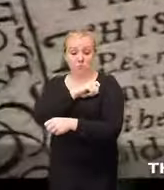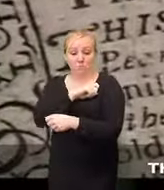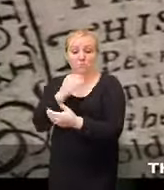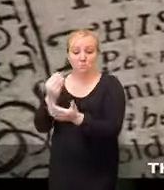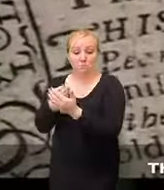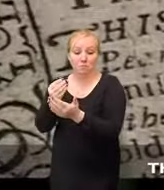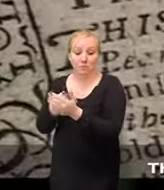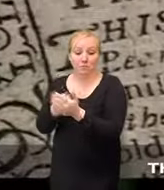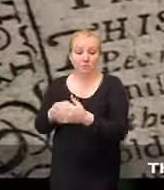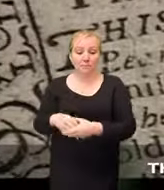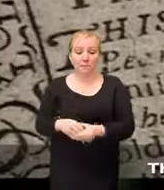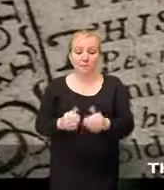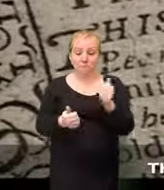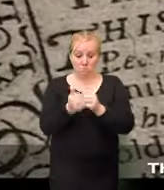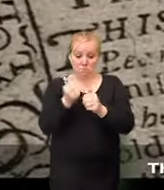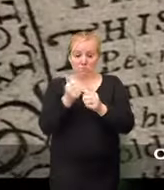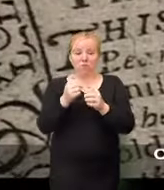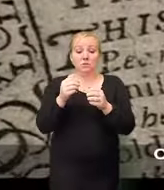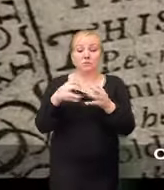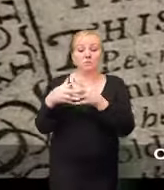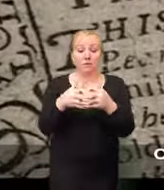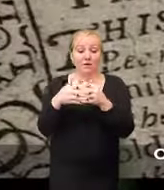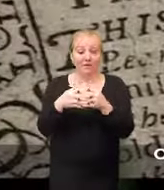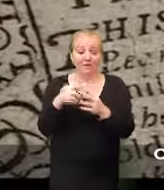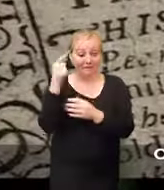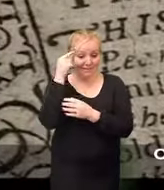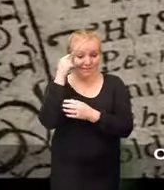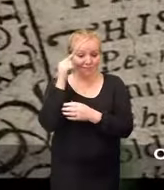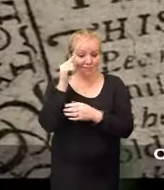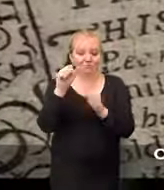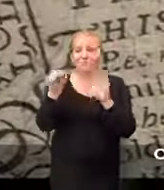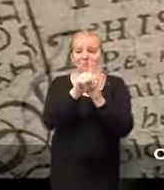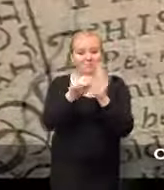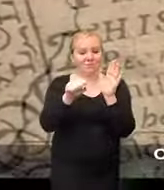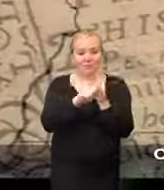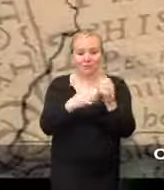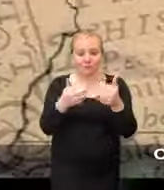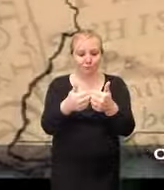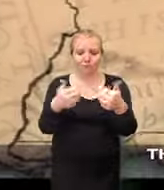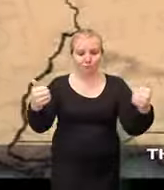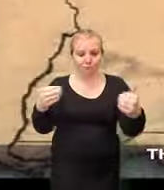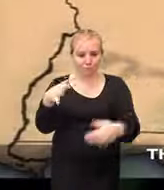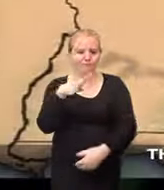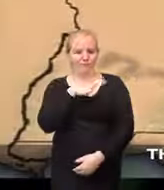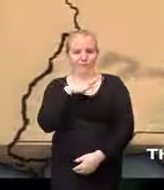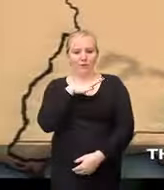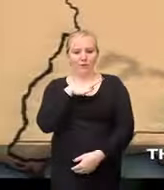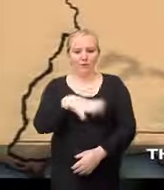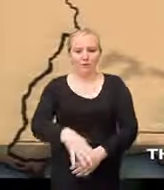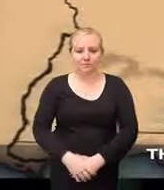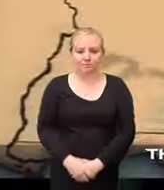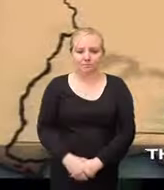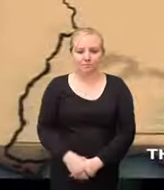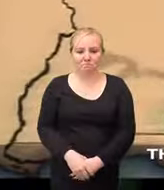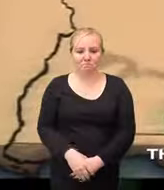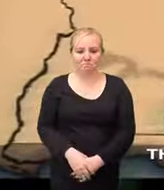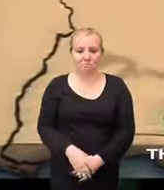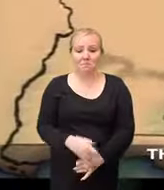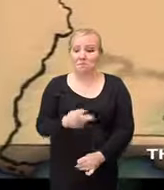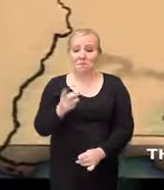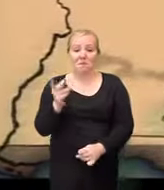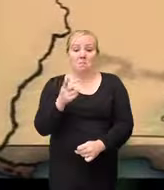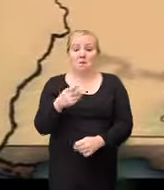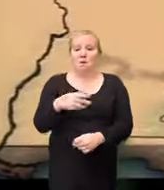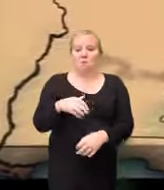for most Americans this local independence of the separate states is just fine they are fiercely